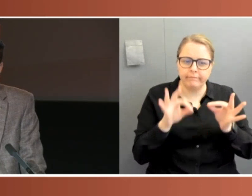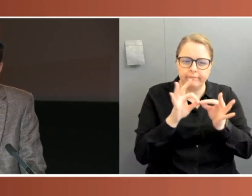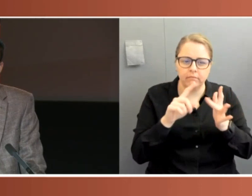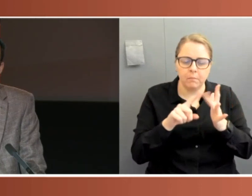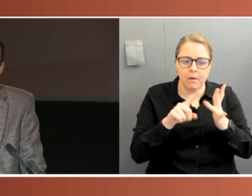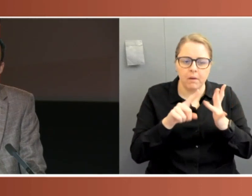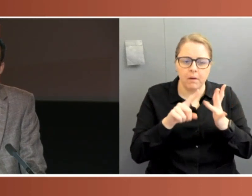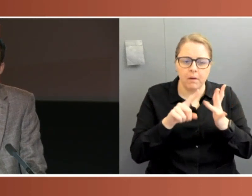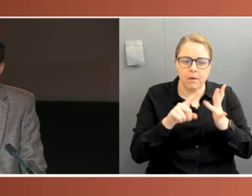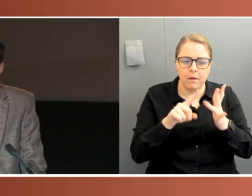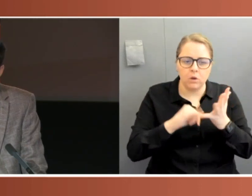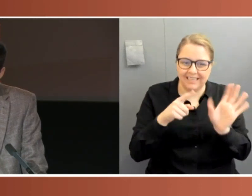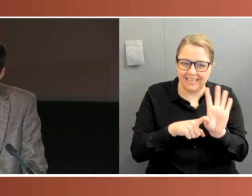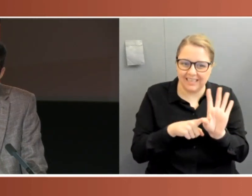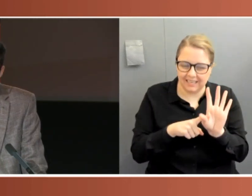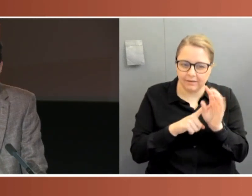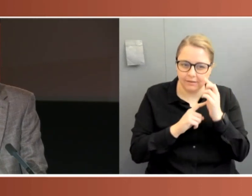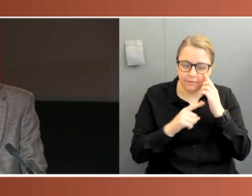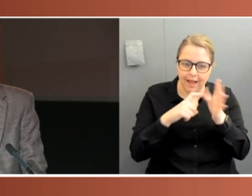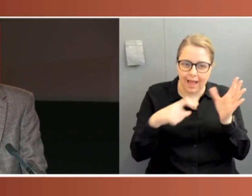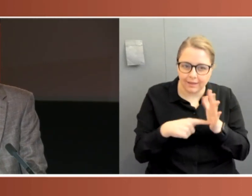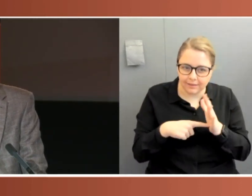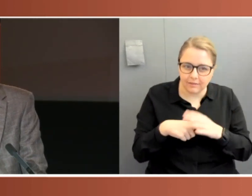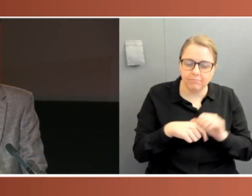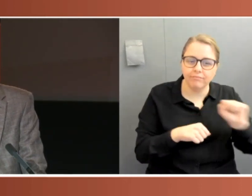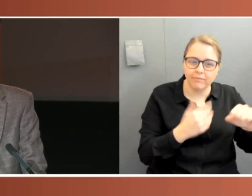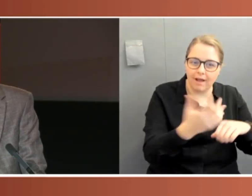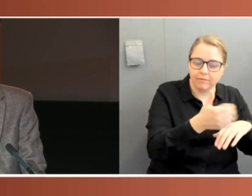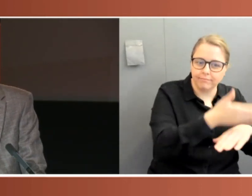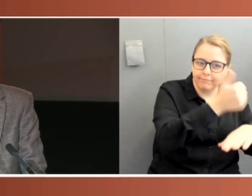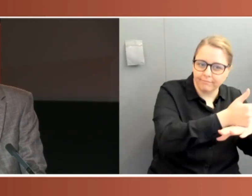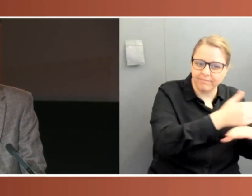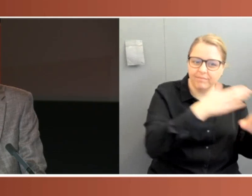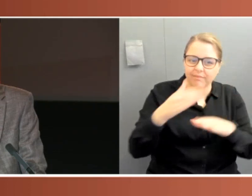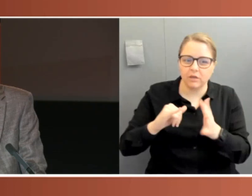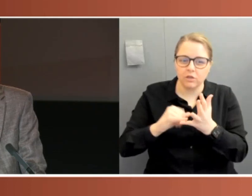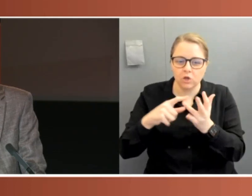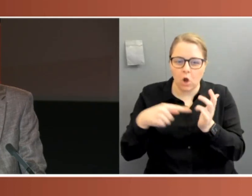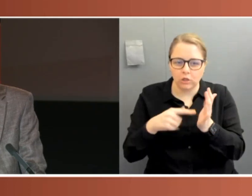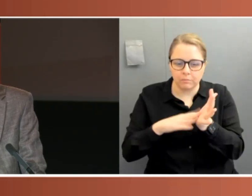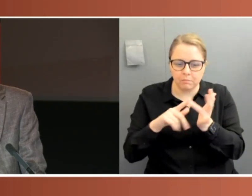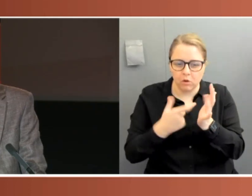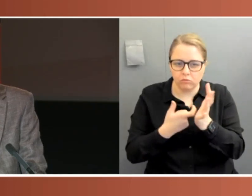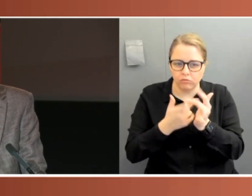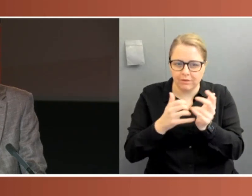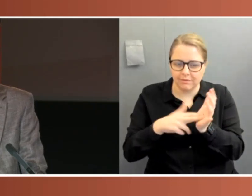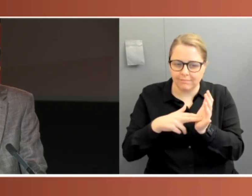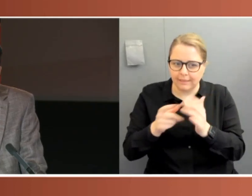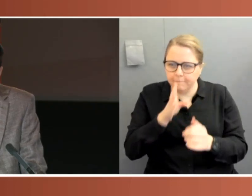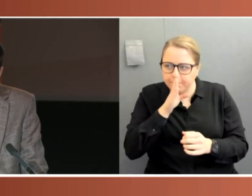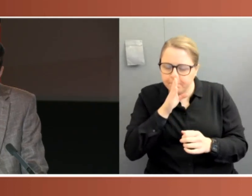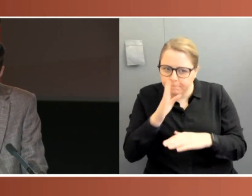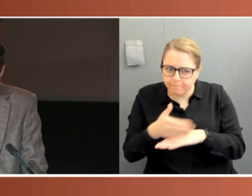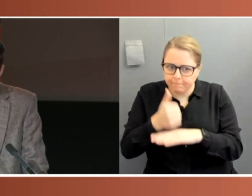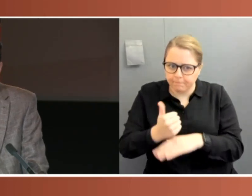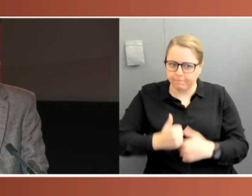Hunt with extraordinary powers, Prime Minister Scott Morrison appointed himself in secret as a second Health Minister. Although flawed and as former Justice Virginia Bell